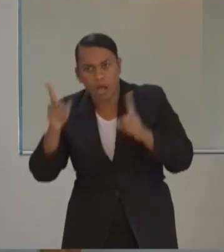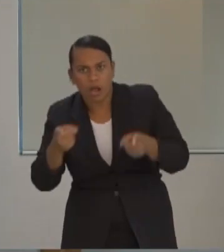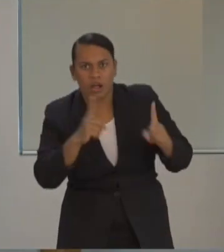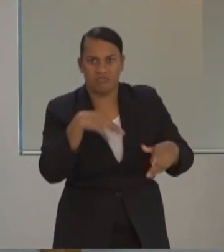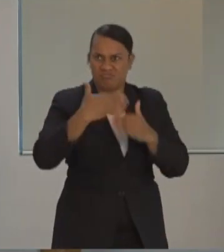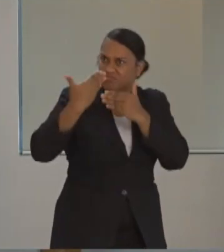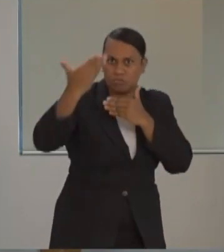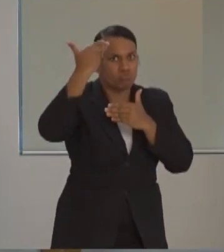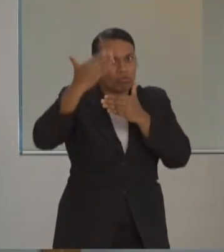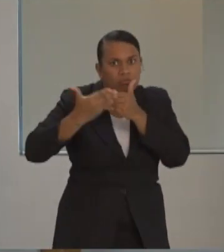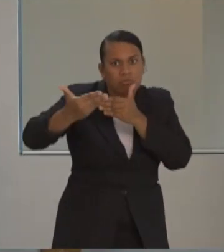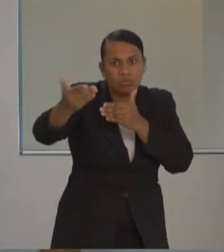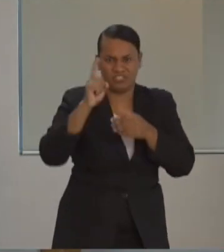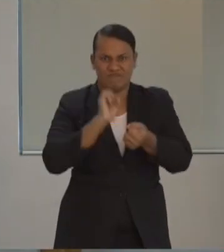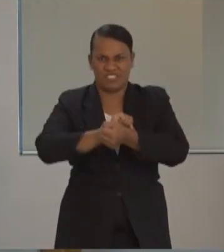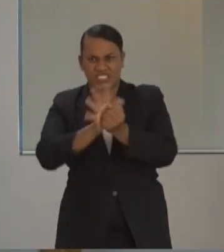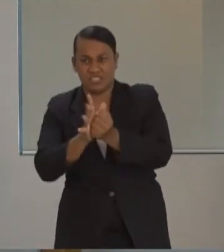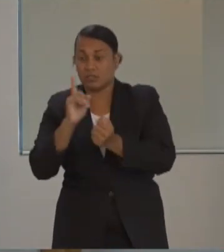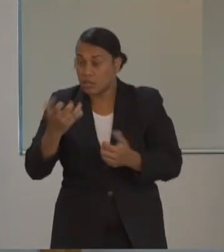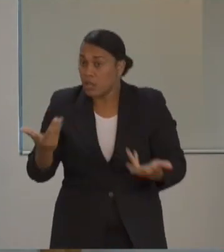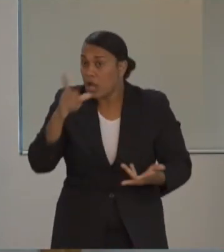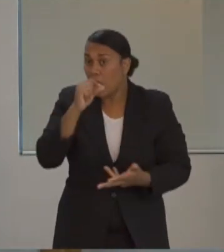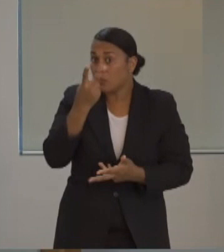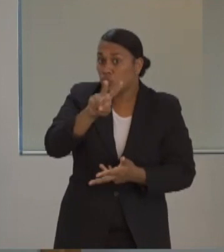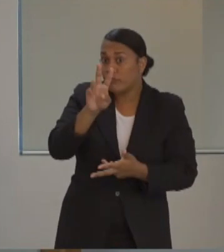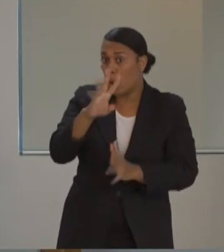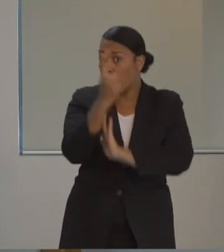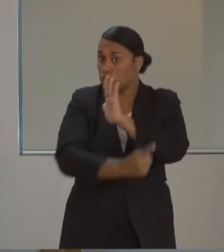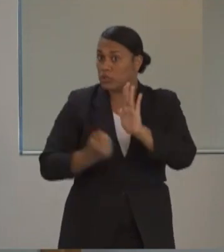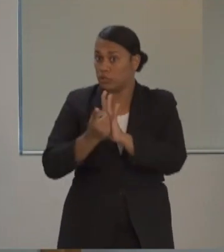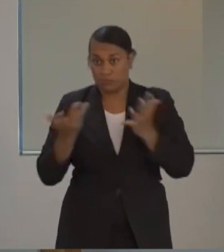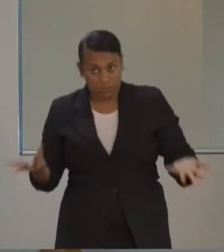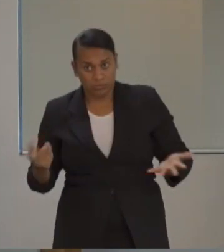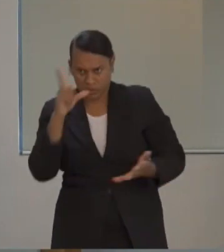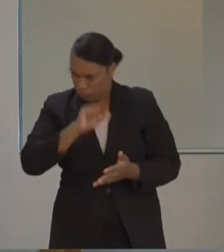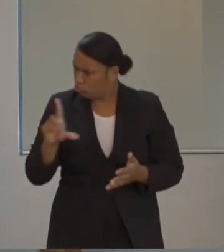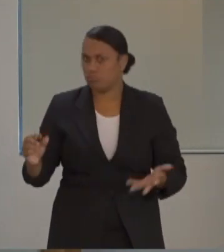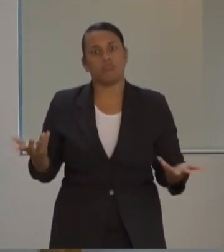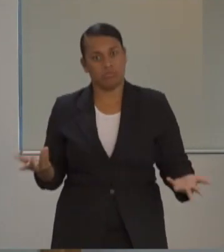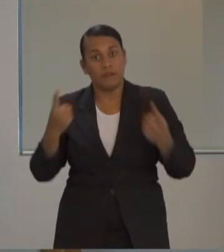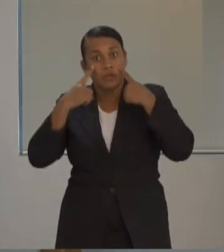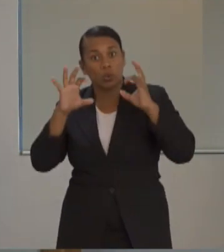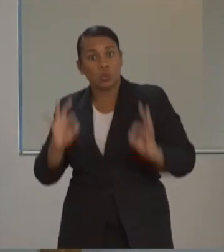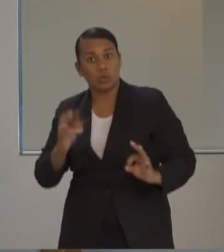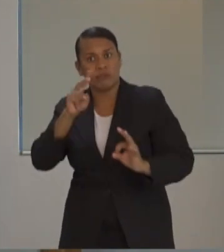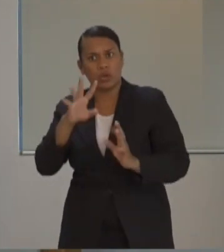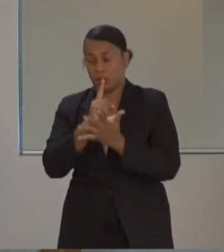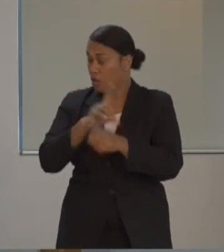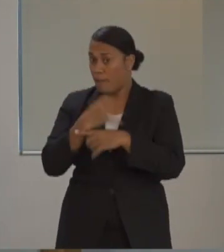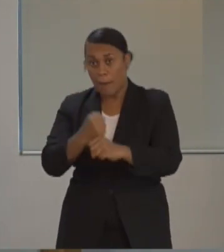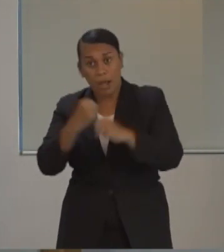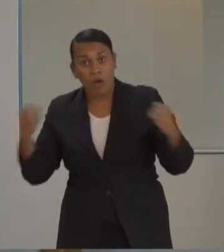possibility of a 24-hour curfew is not off the table. The power to avoid that drastic